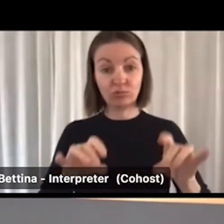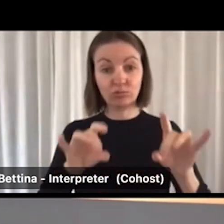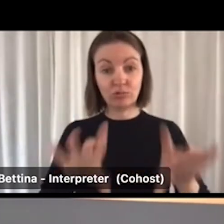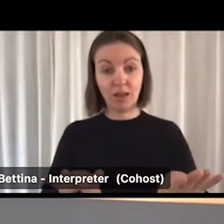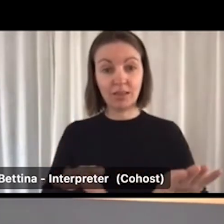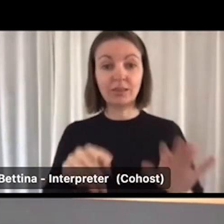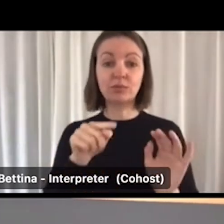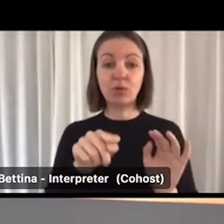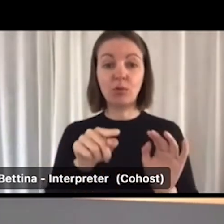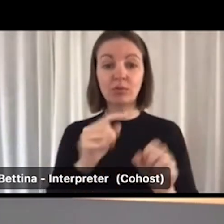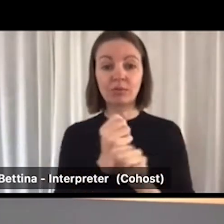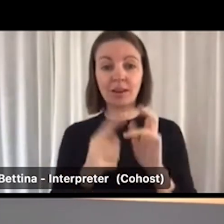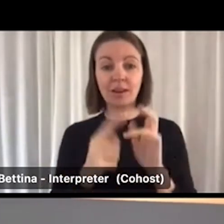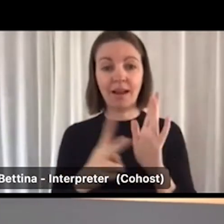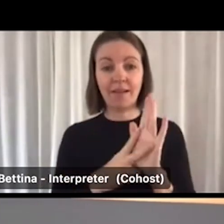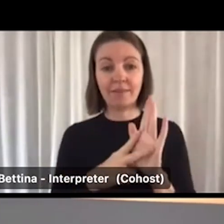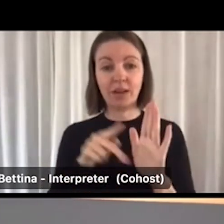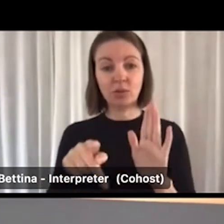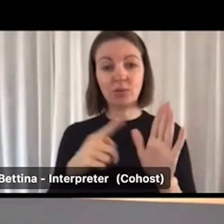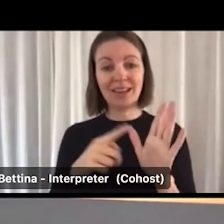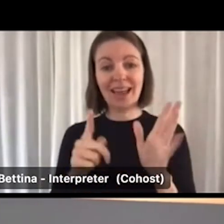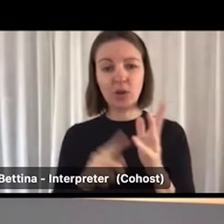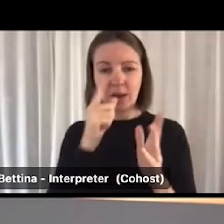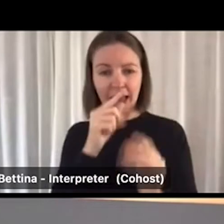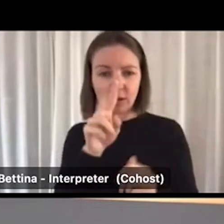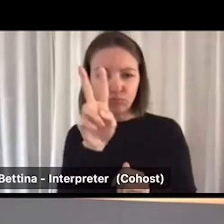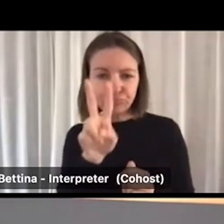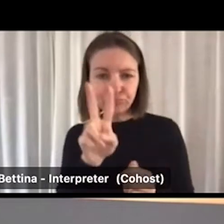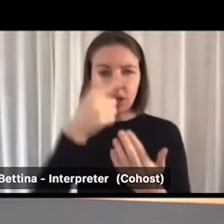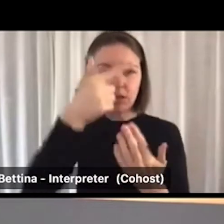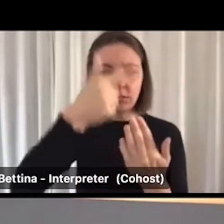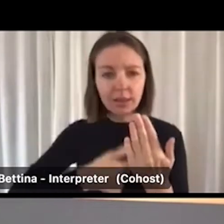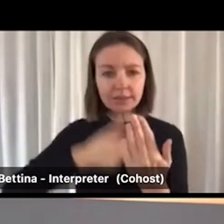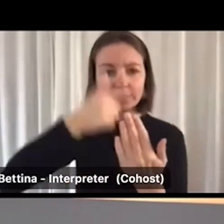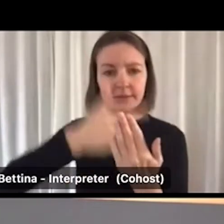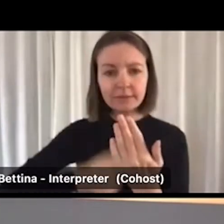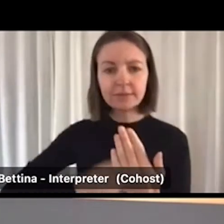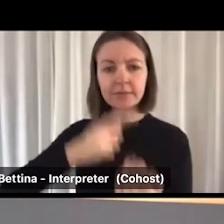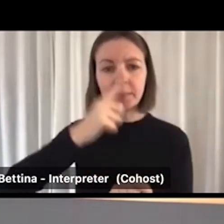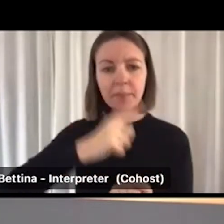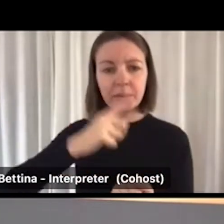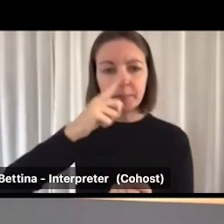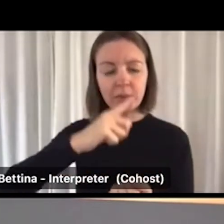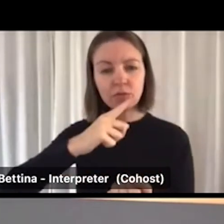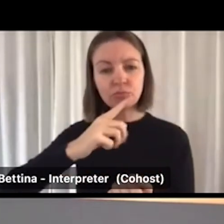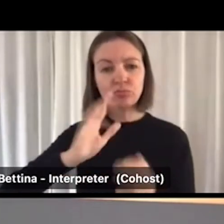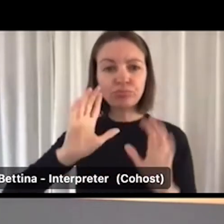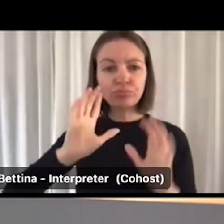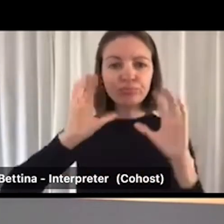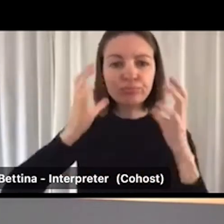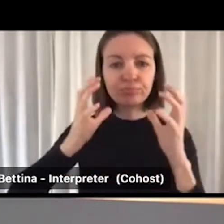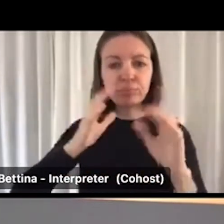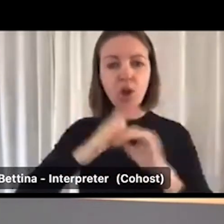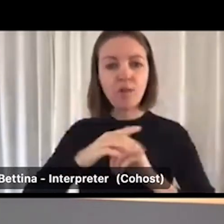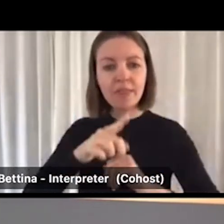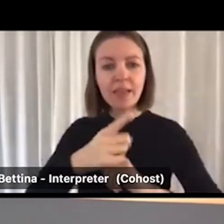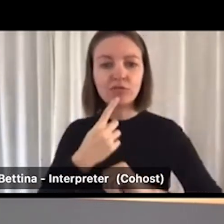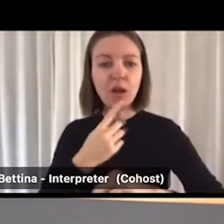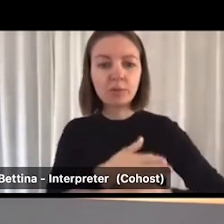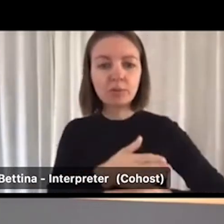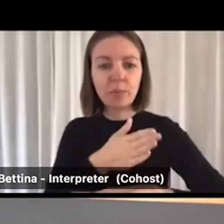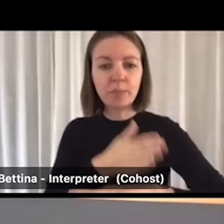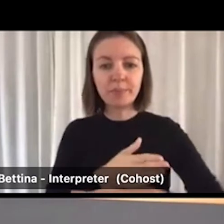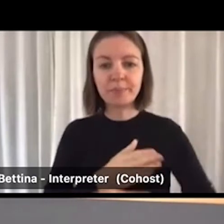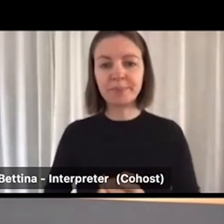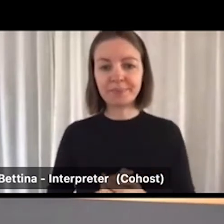.au. And Anna can view candidates that have expressed an interest in the type of child roles that she wants to